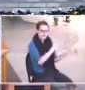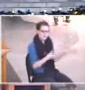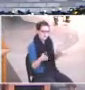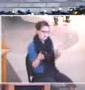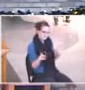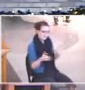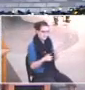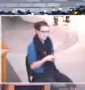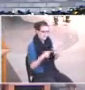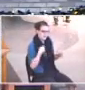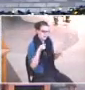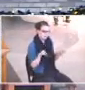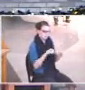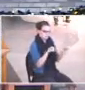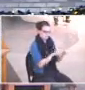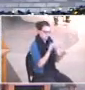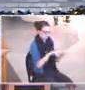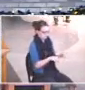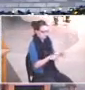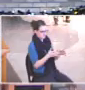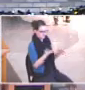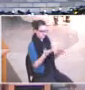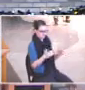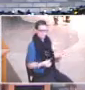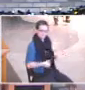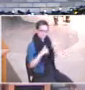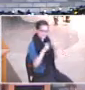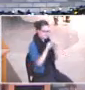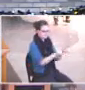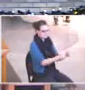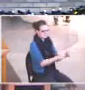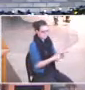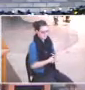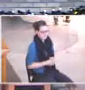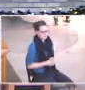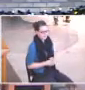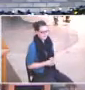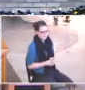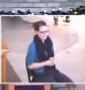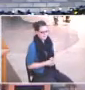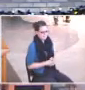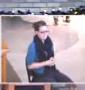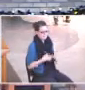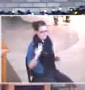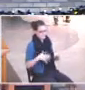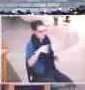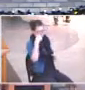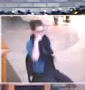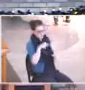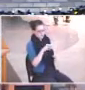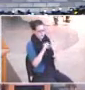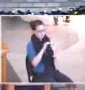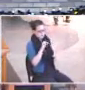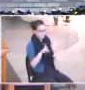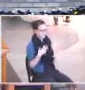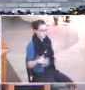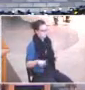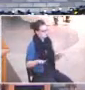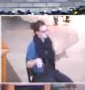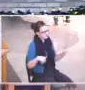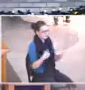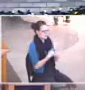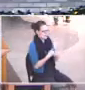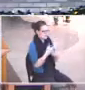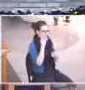Just I'm doing what I'm supposed to be doing. Well, what a great challenge it must have been for Mary and Joseph to